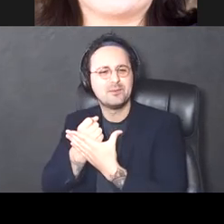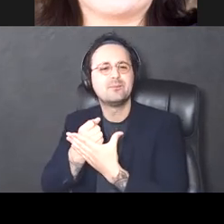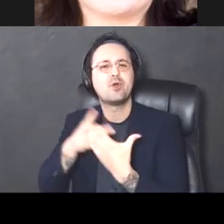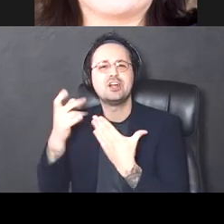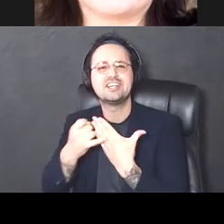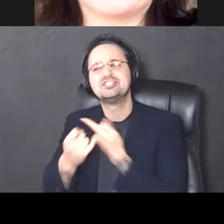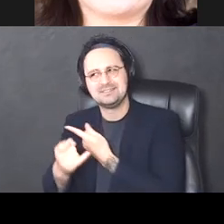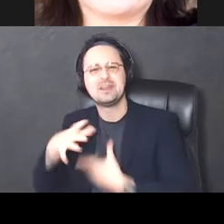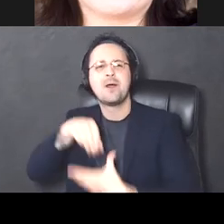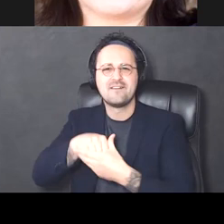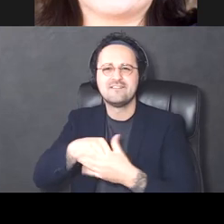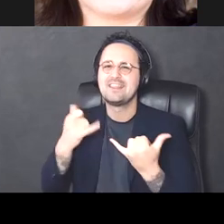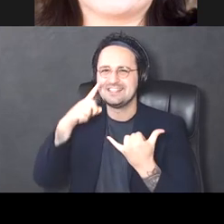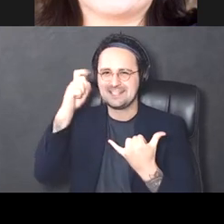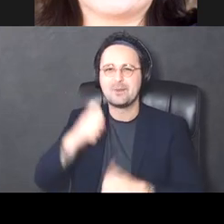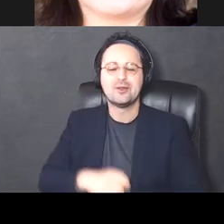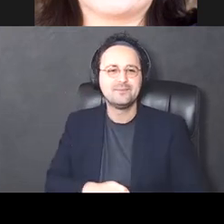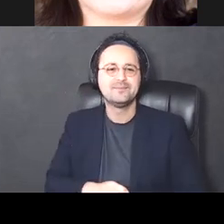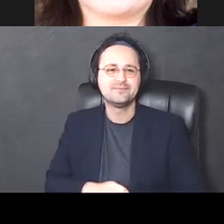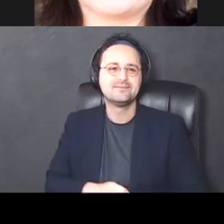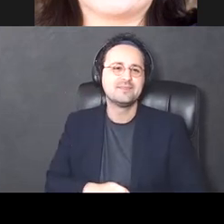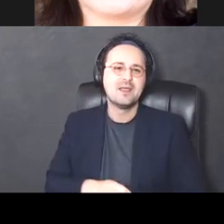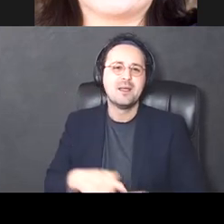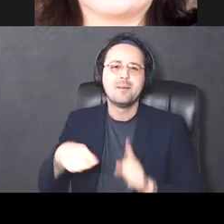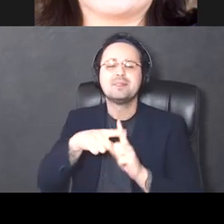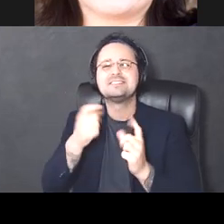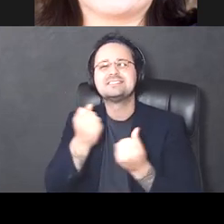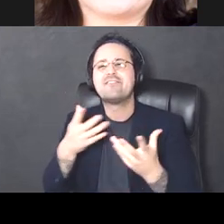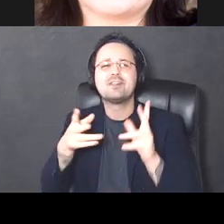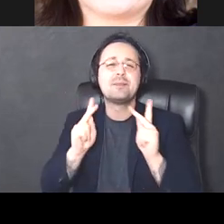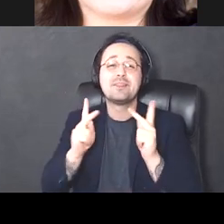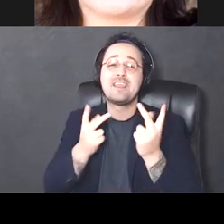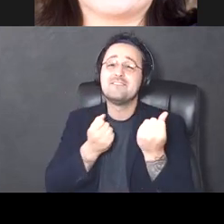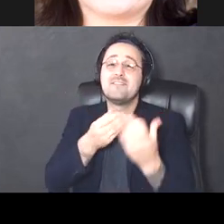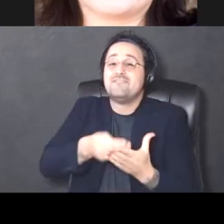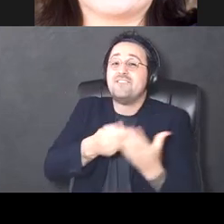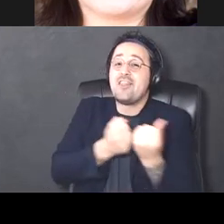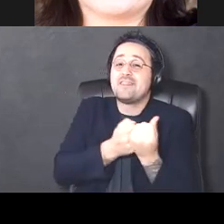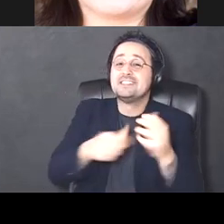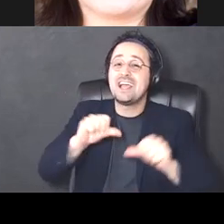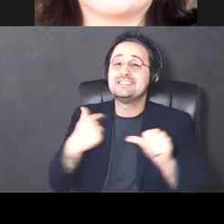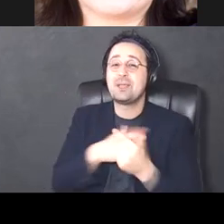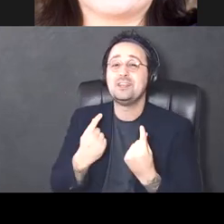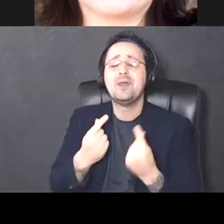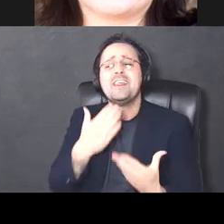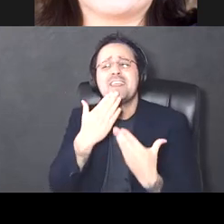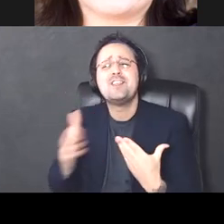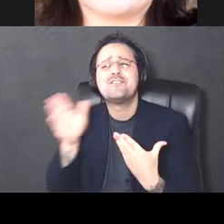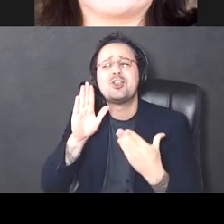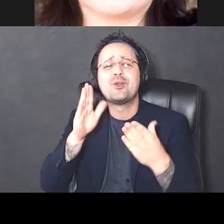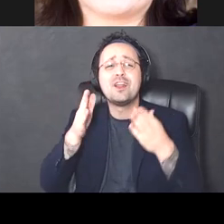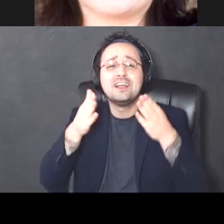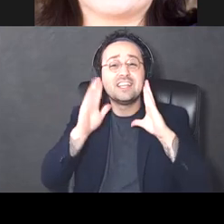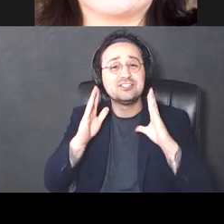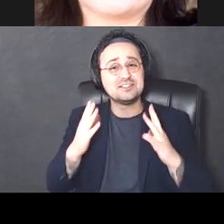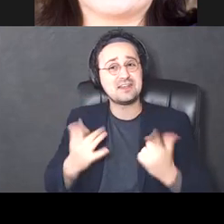summer. Um, and of course we thank the people that help fund the science that we do. Um, thank you guys for your attention and I'd be happy to take